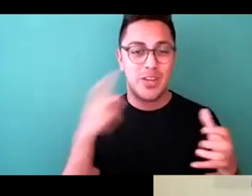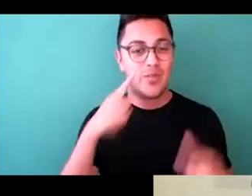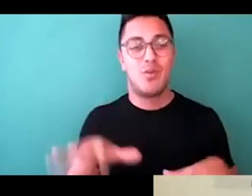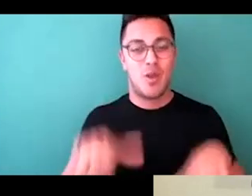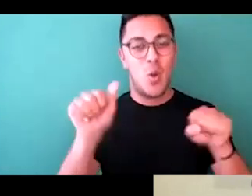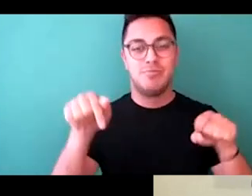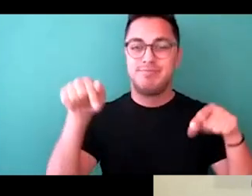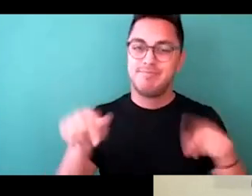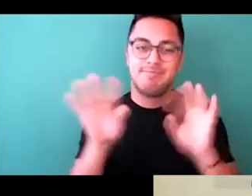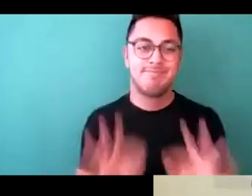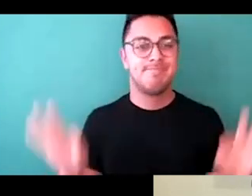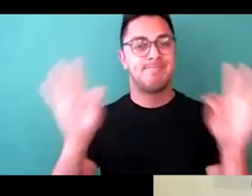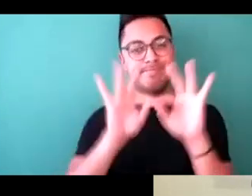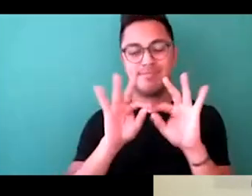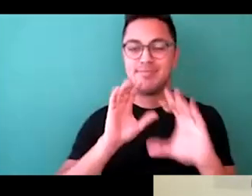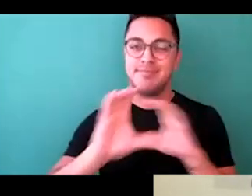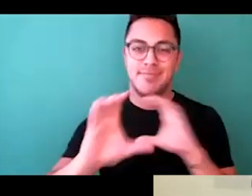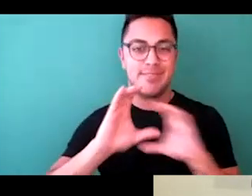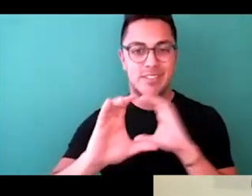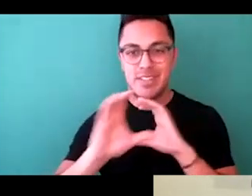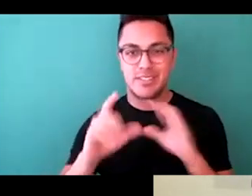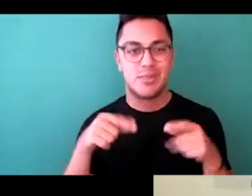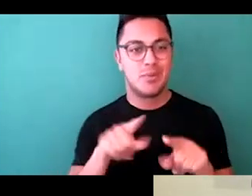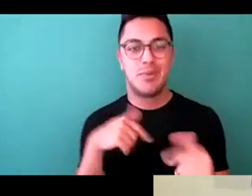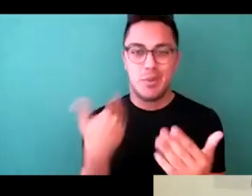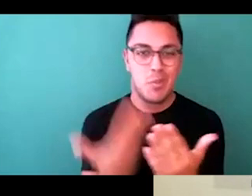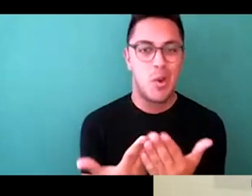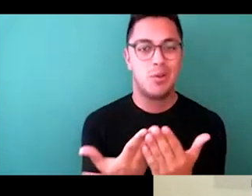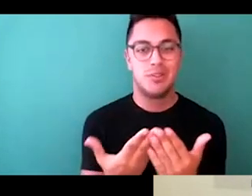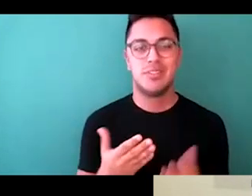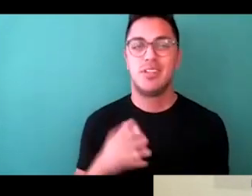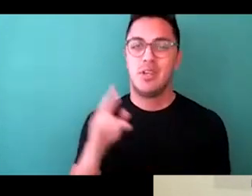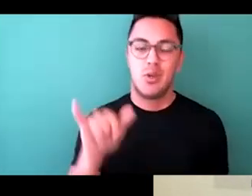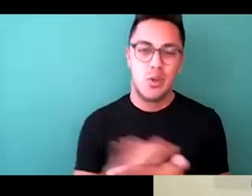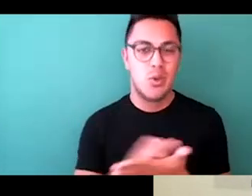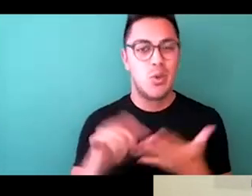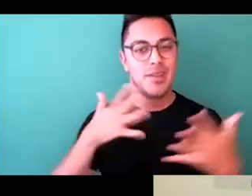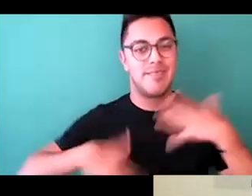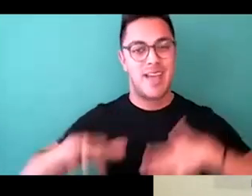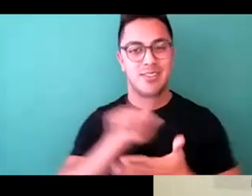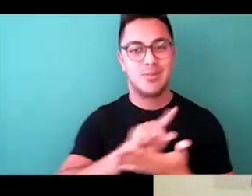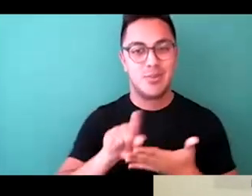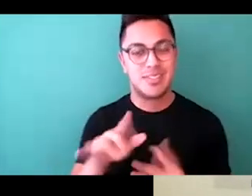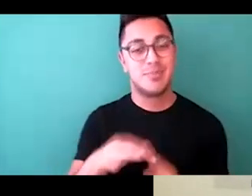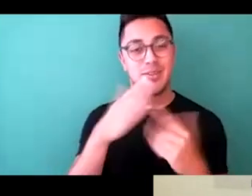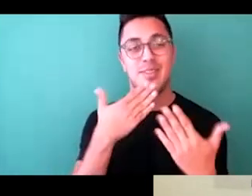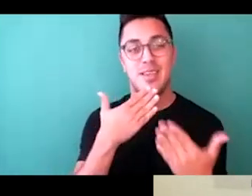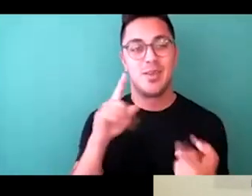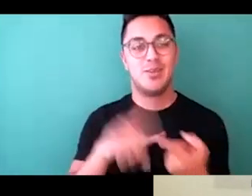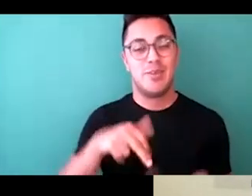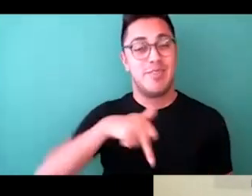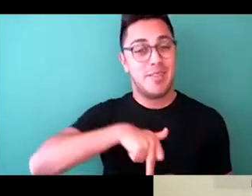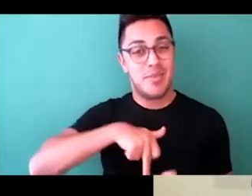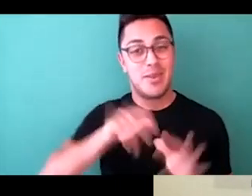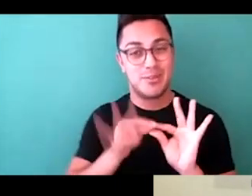critically important conversation as we approach New York Fashion Week. And, of course, a special thank you to Flamingo